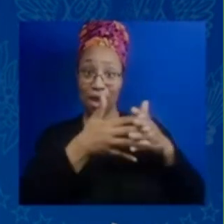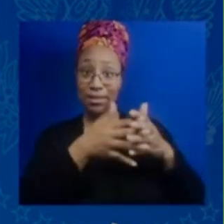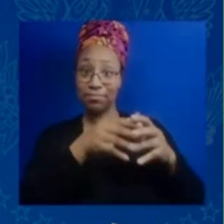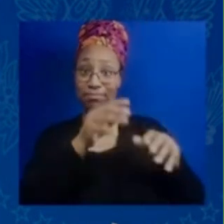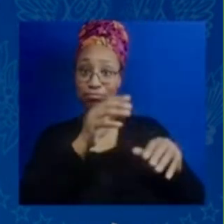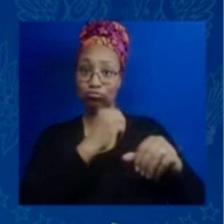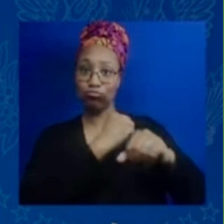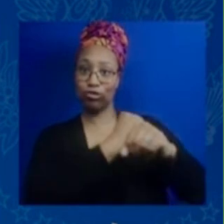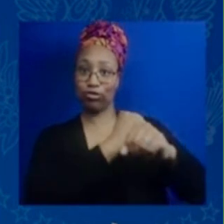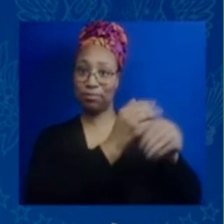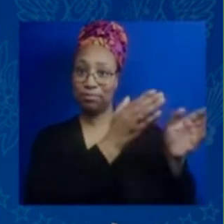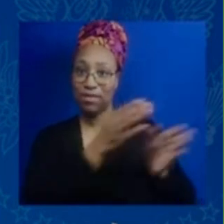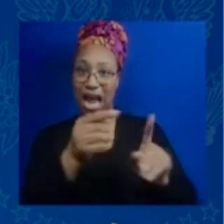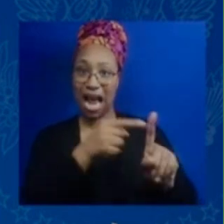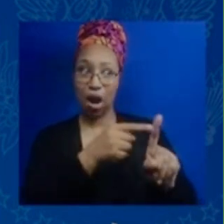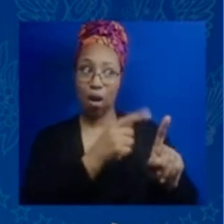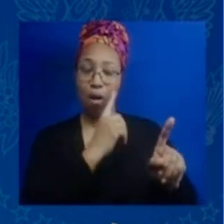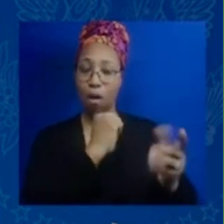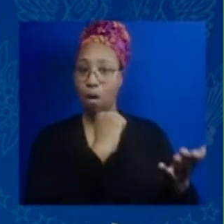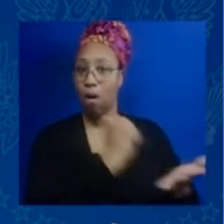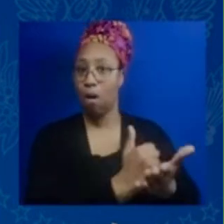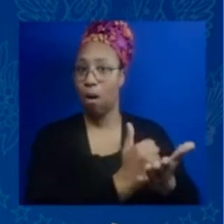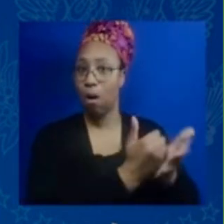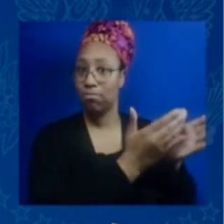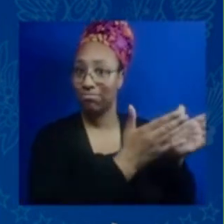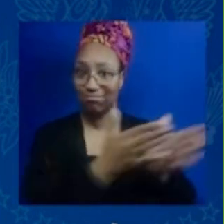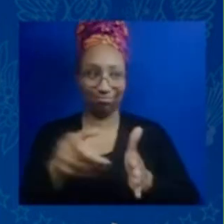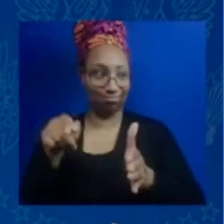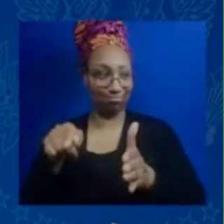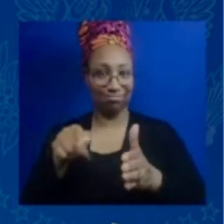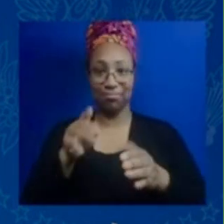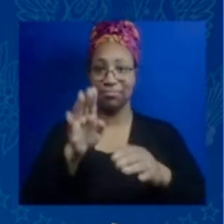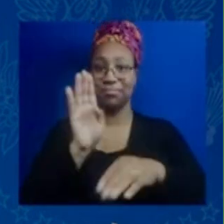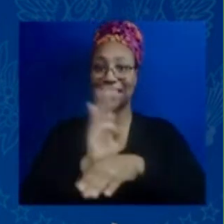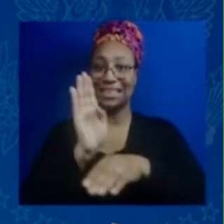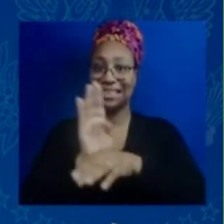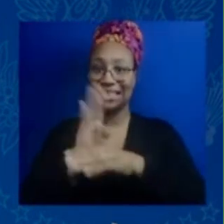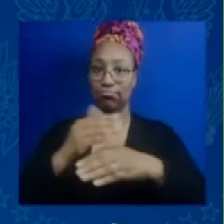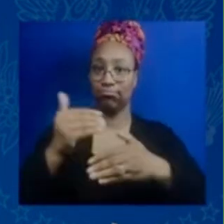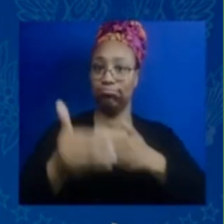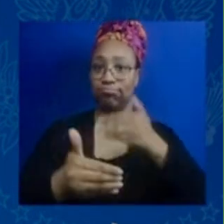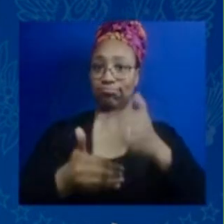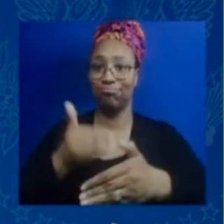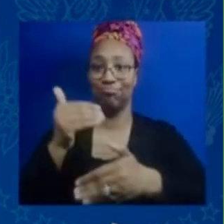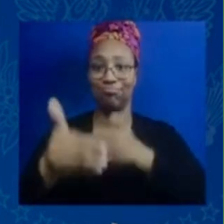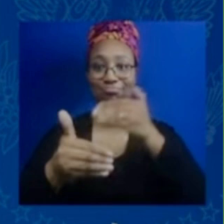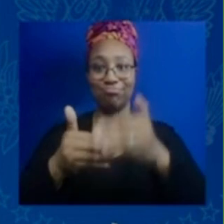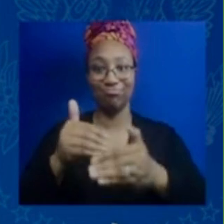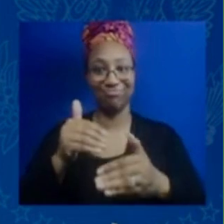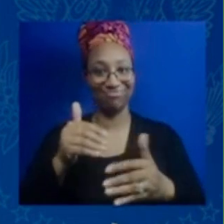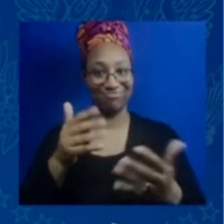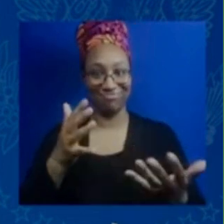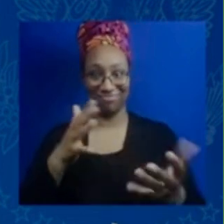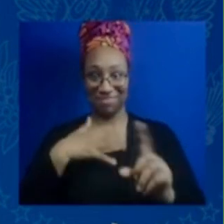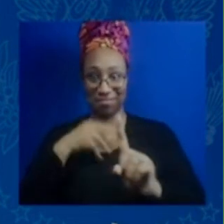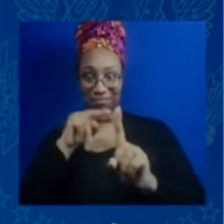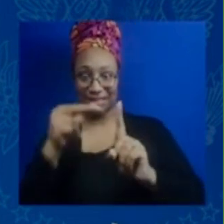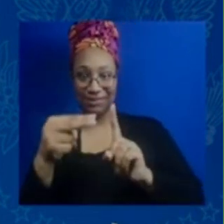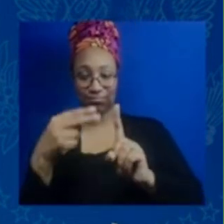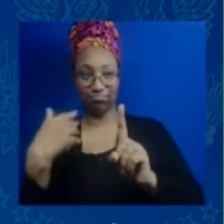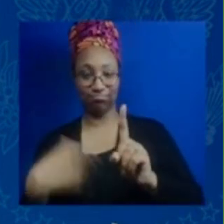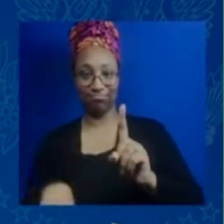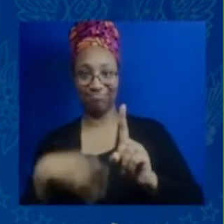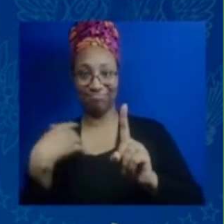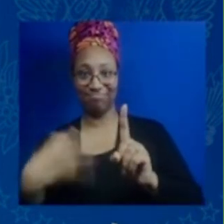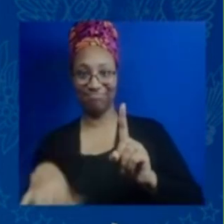how the administration has focused on pivoting and reinvesting in America to make sure that there's a future that looks bright and full of